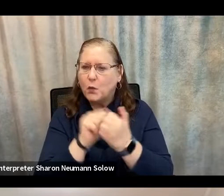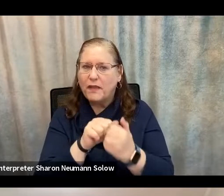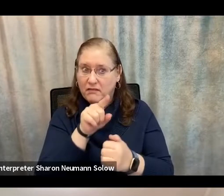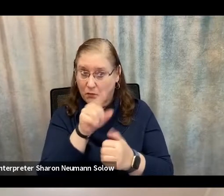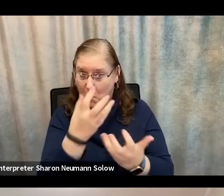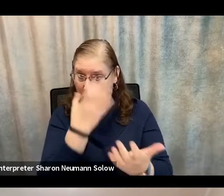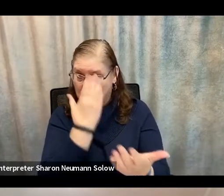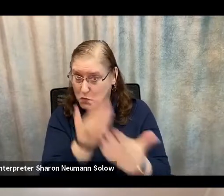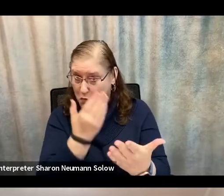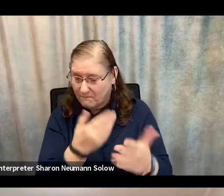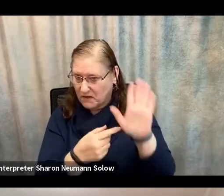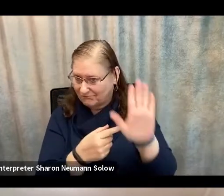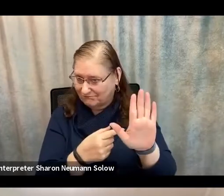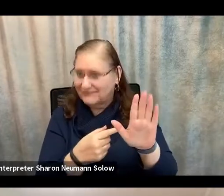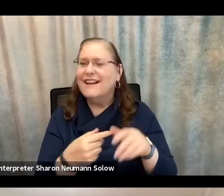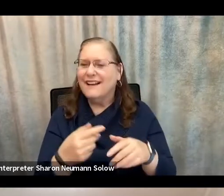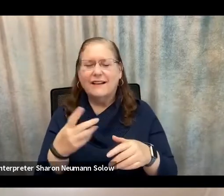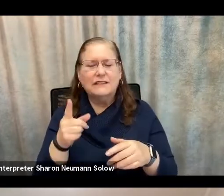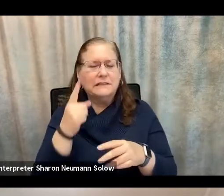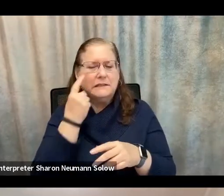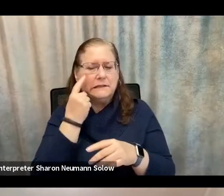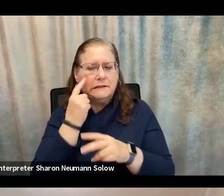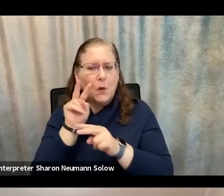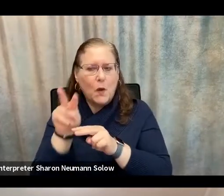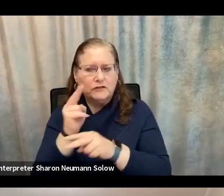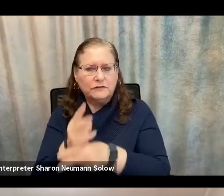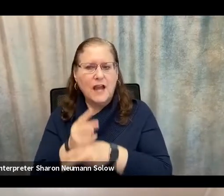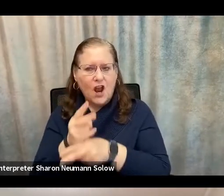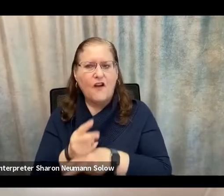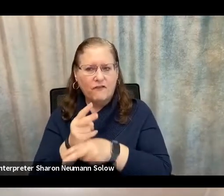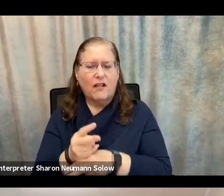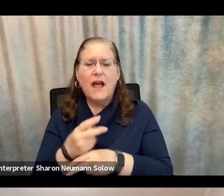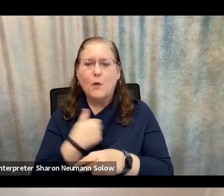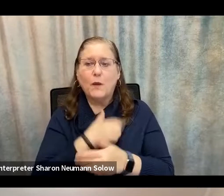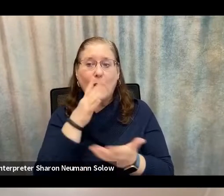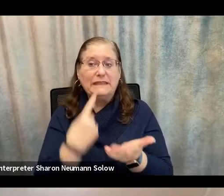So it's something to keep an eye out for. And we're going to discuss those a little also as well.